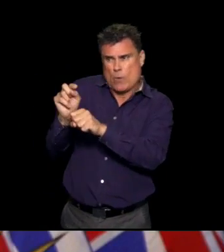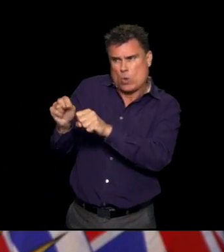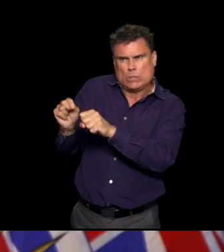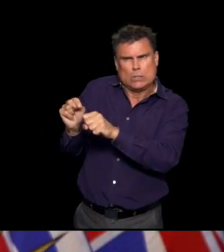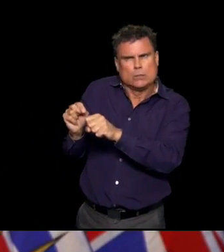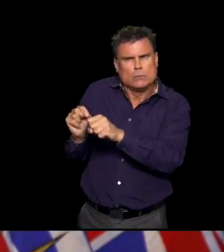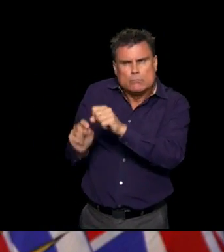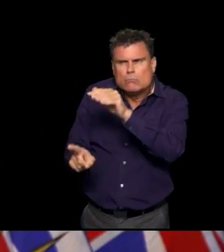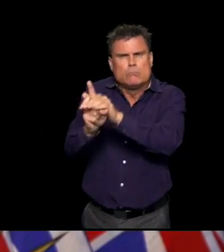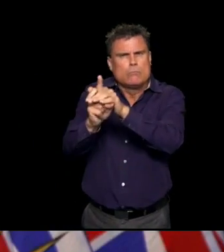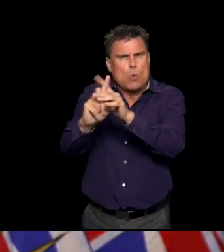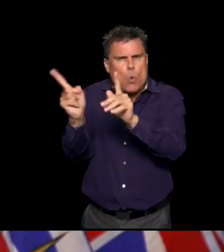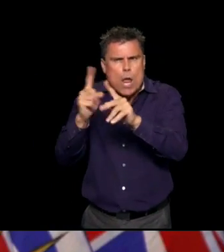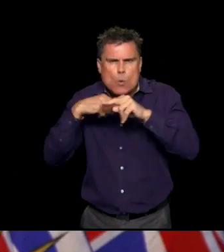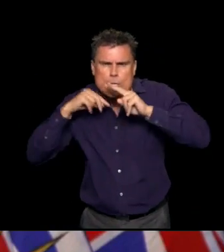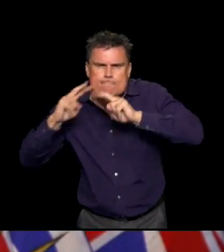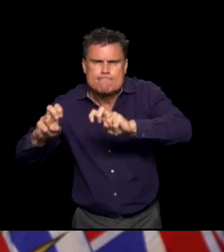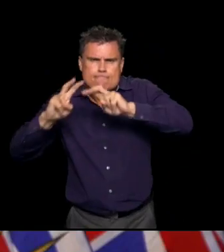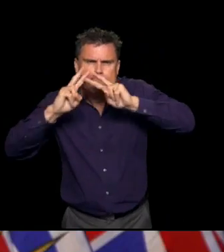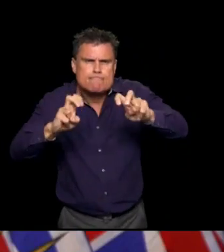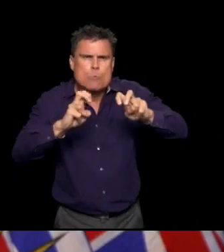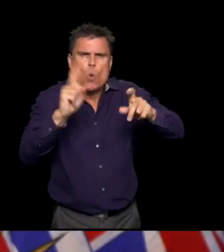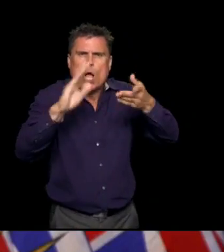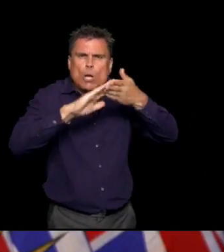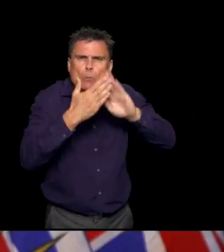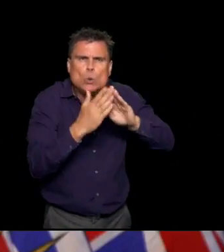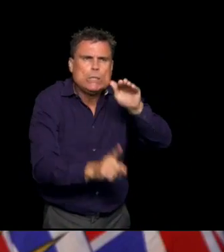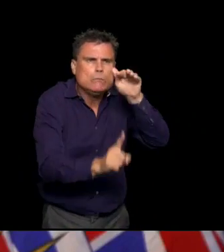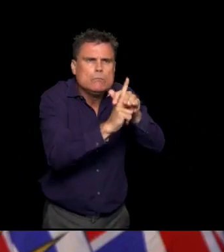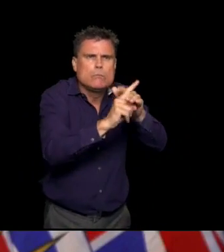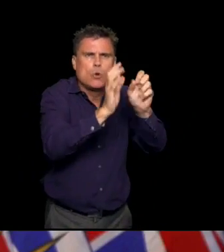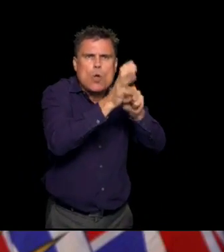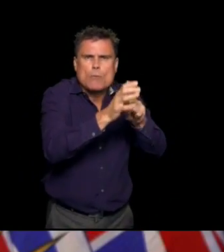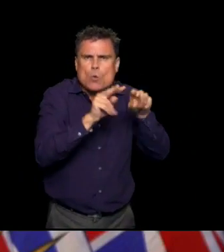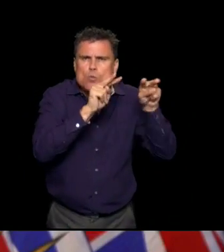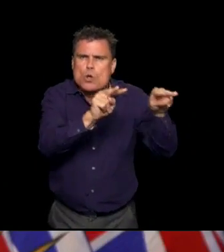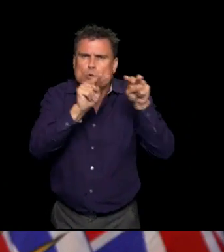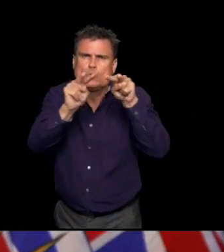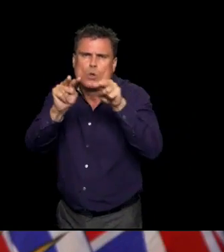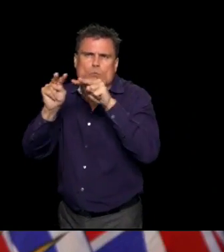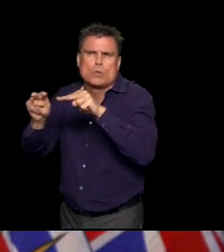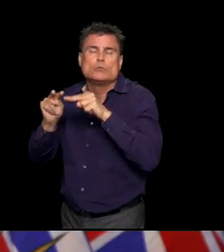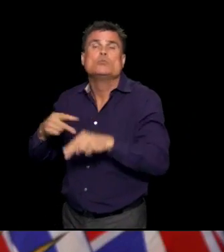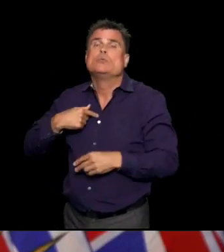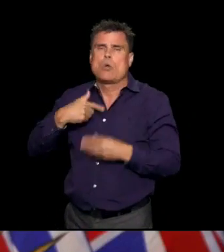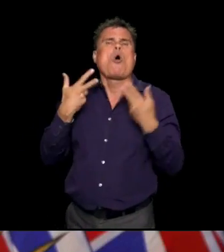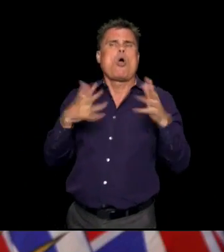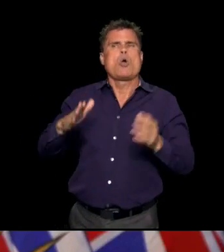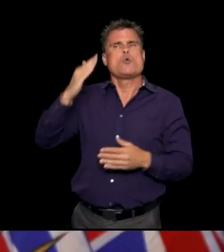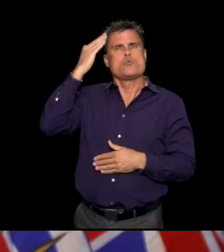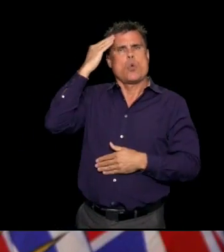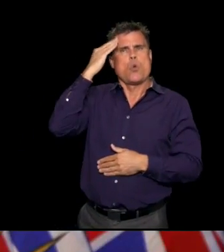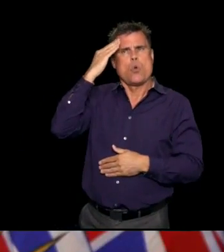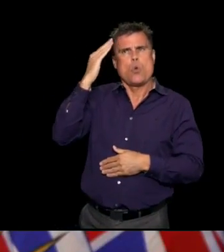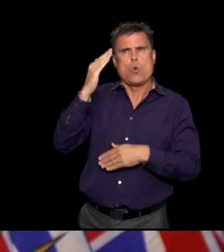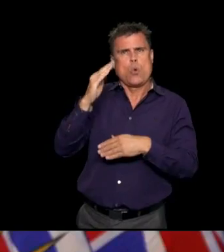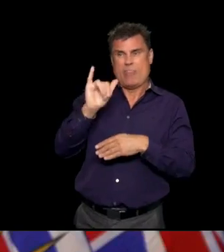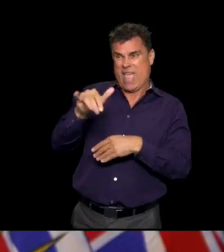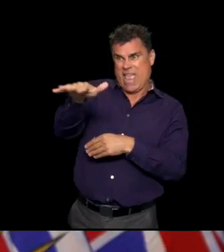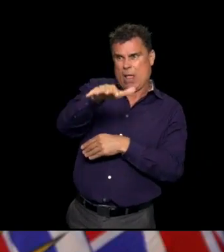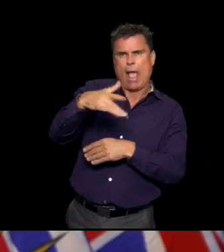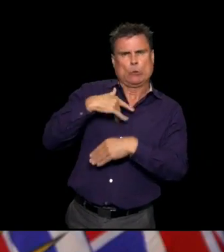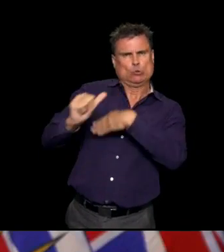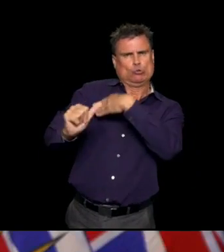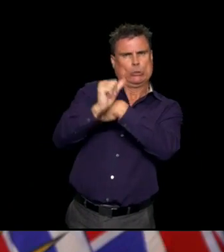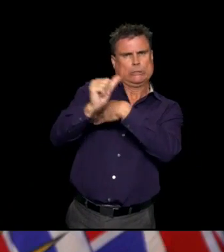known, where we know the exposures, we know the risks, we've identified somebody and they become ill when they've been in